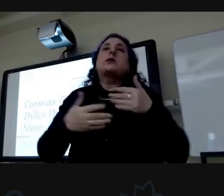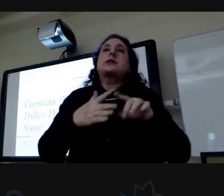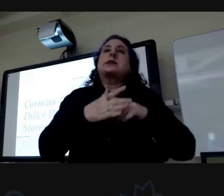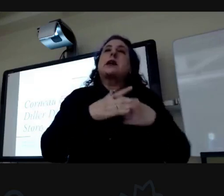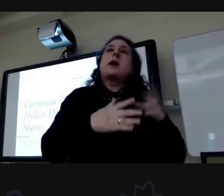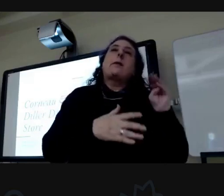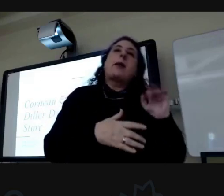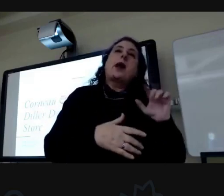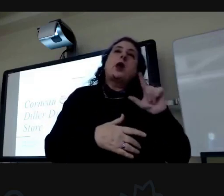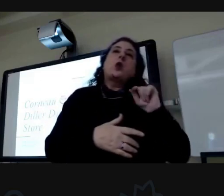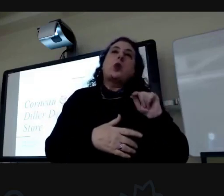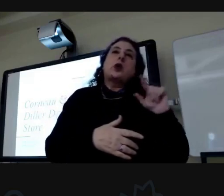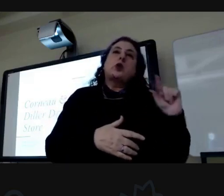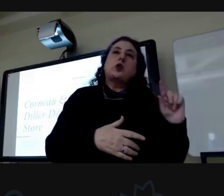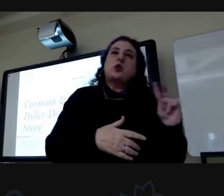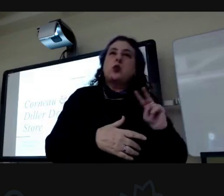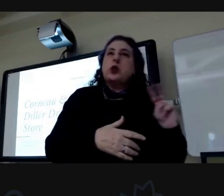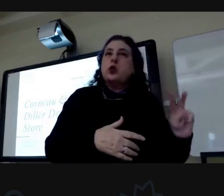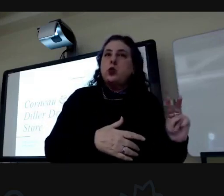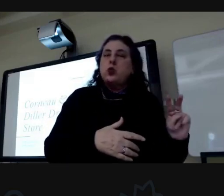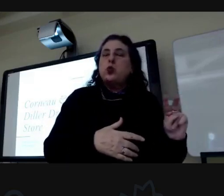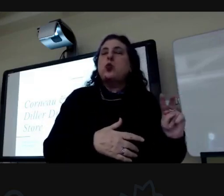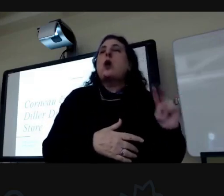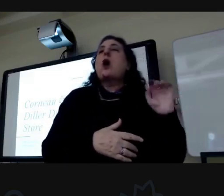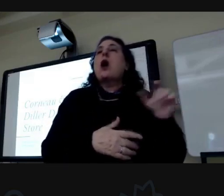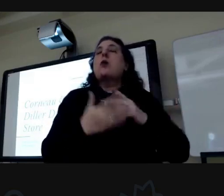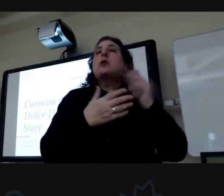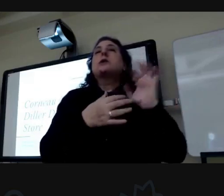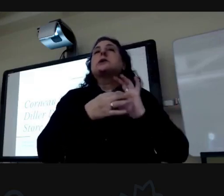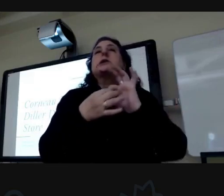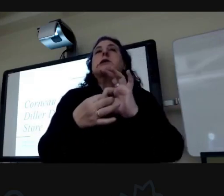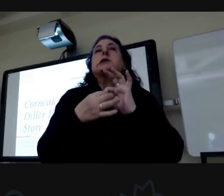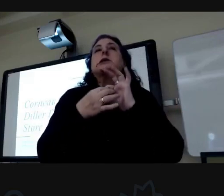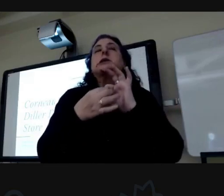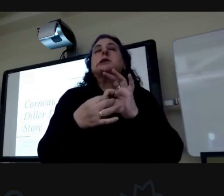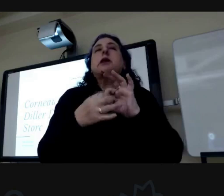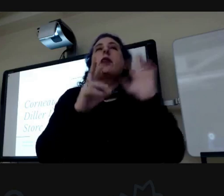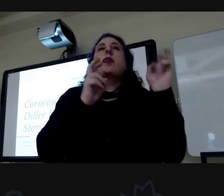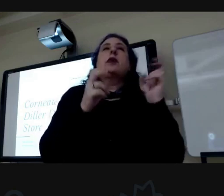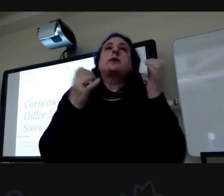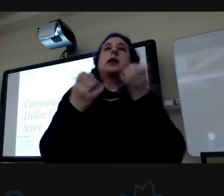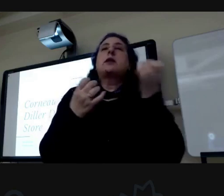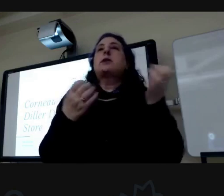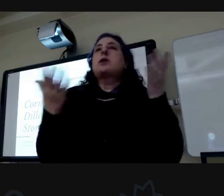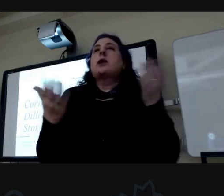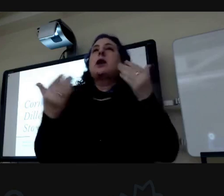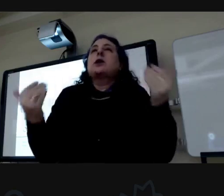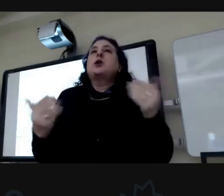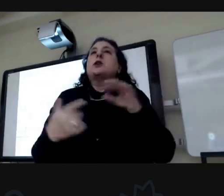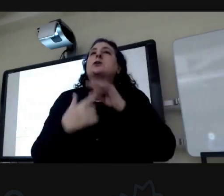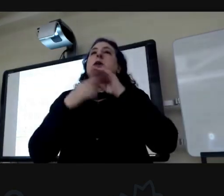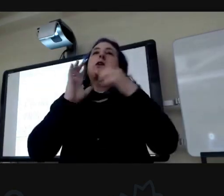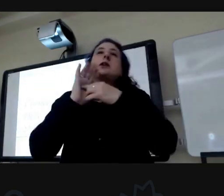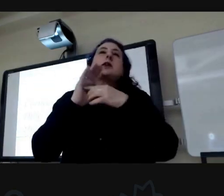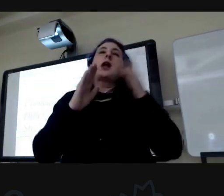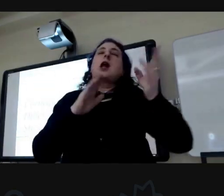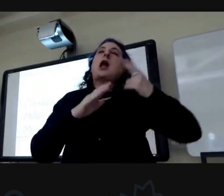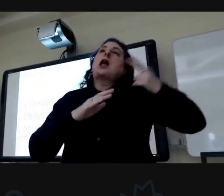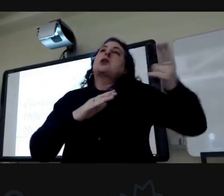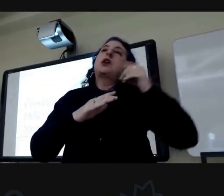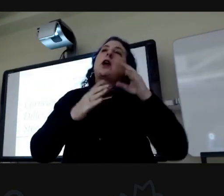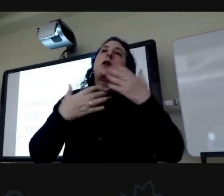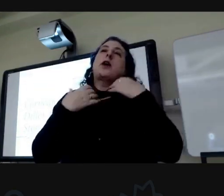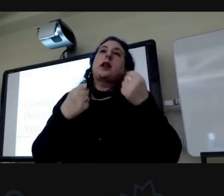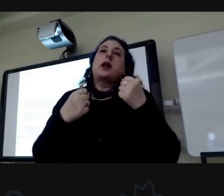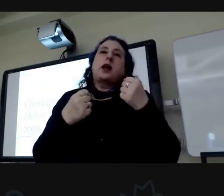may of 2022 all programs are tied to themes and elements present in our newest special exhibit the history of healing infectious